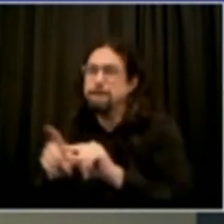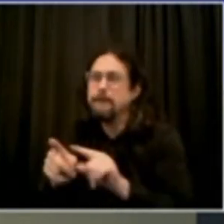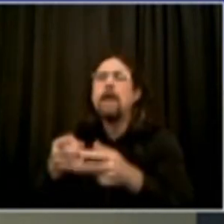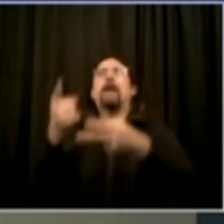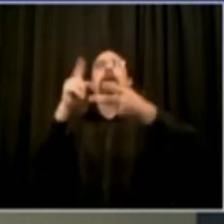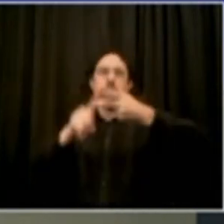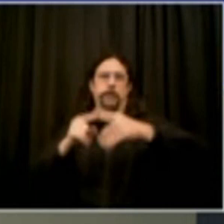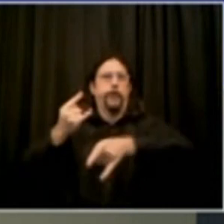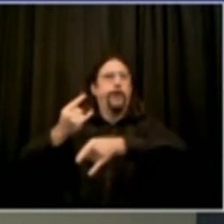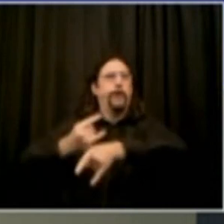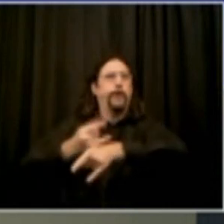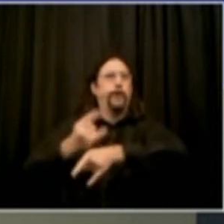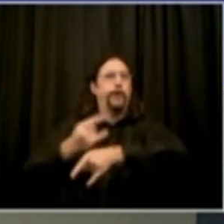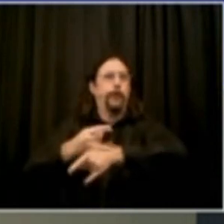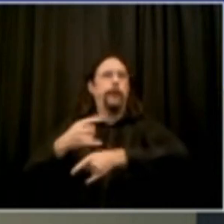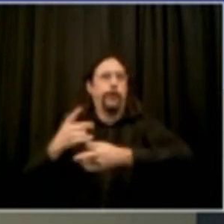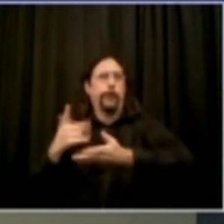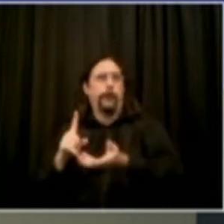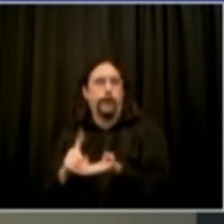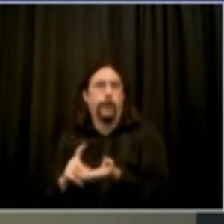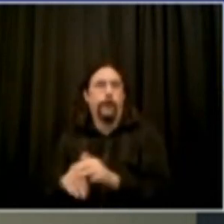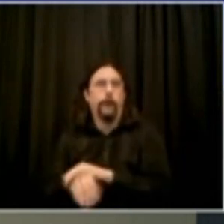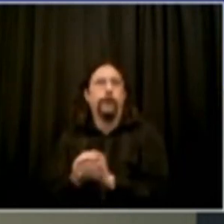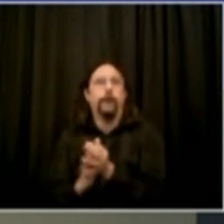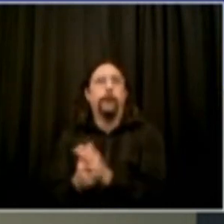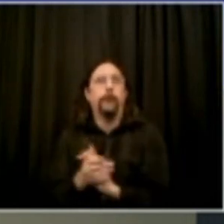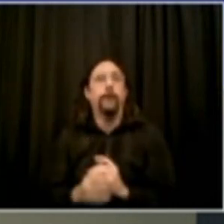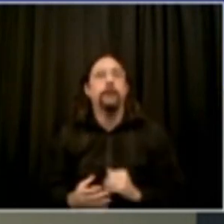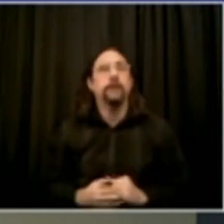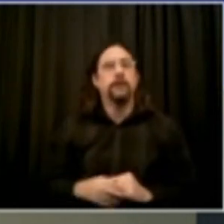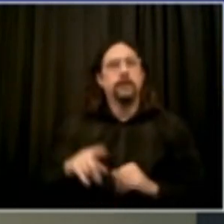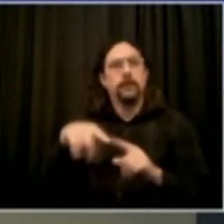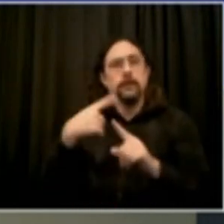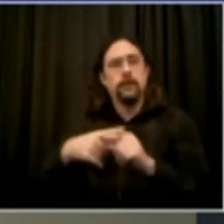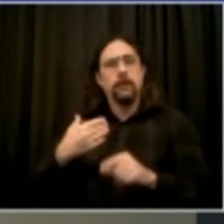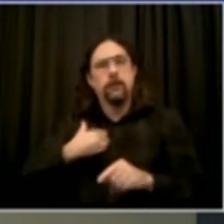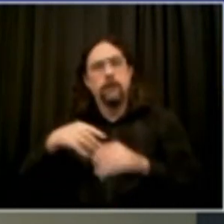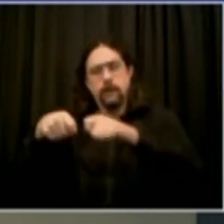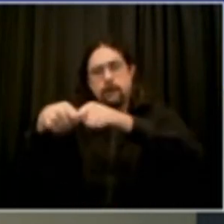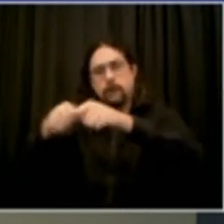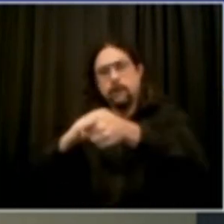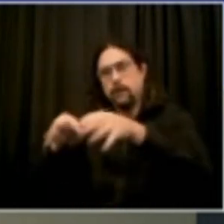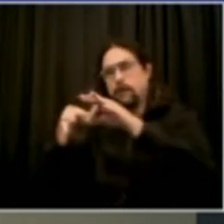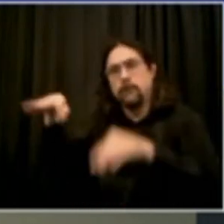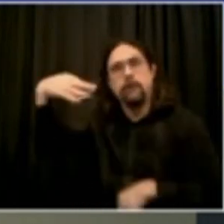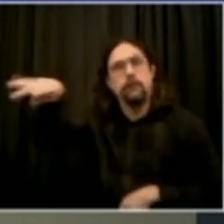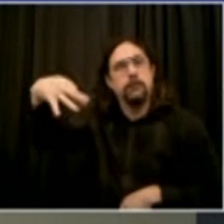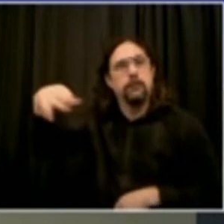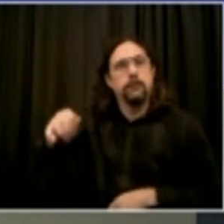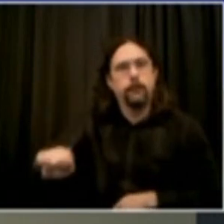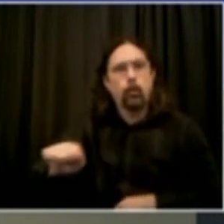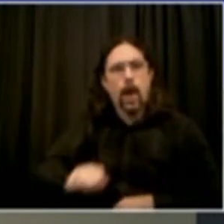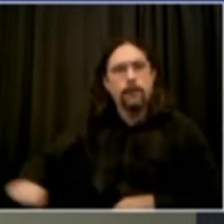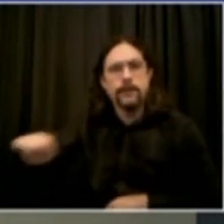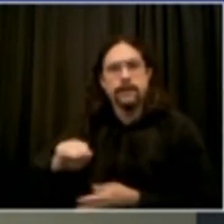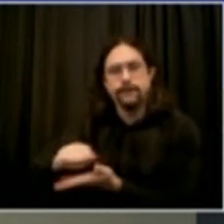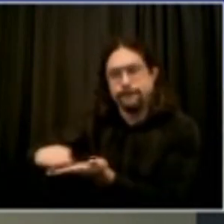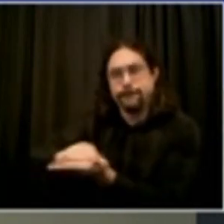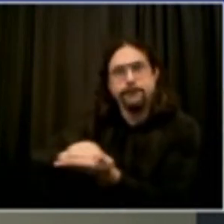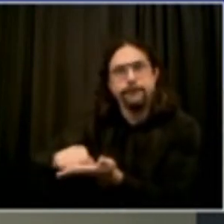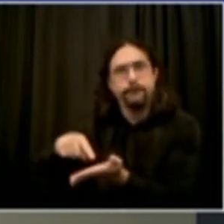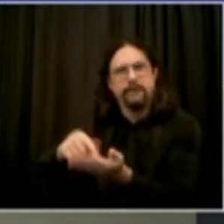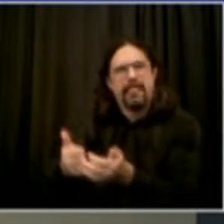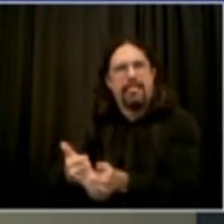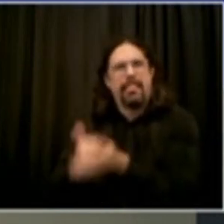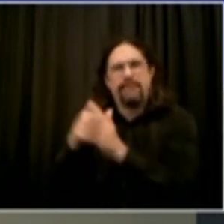transmitting the virus to people who share your household. We're also including two items to help you with monitoring your health during the time that you're